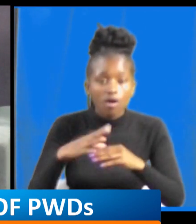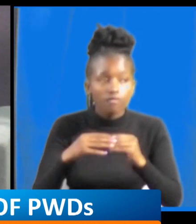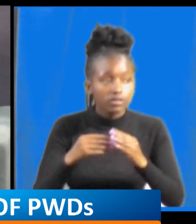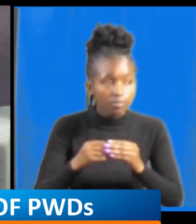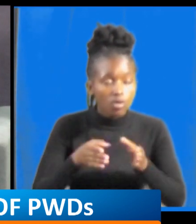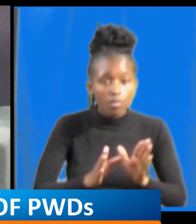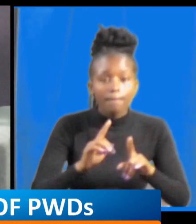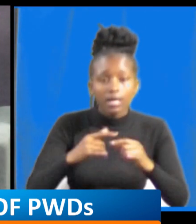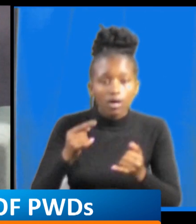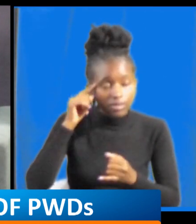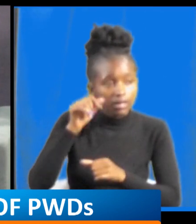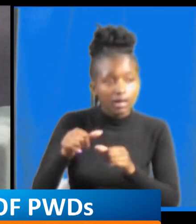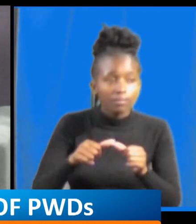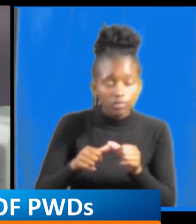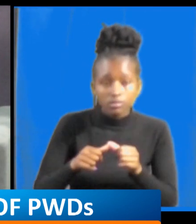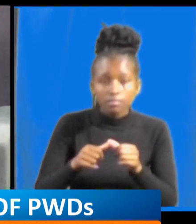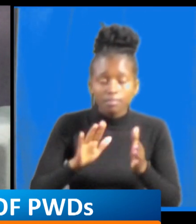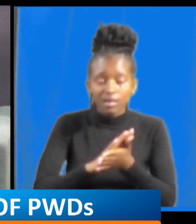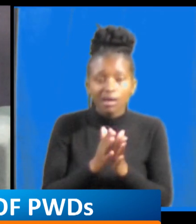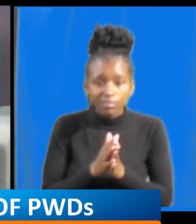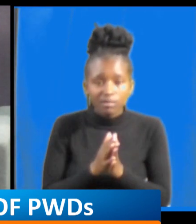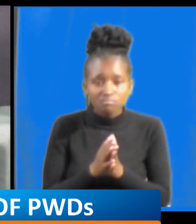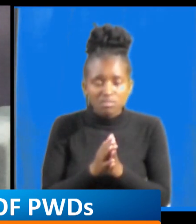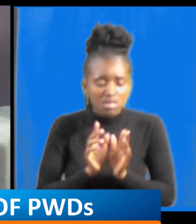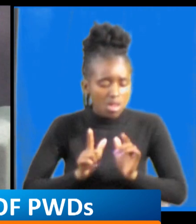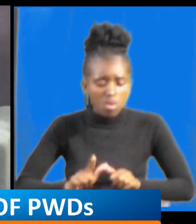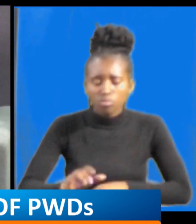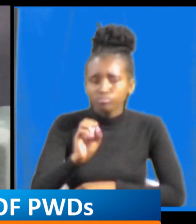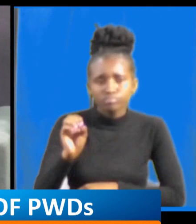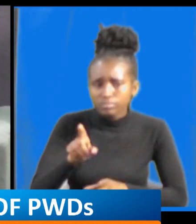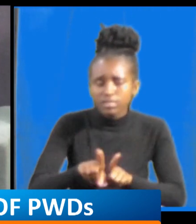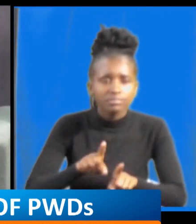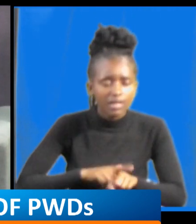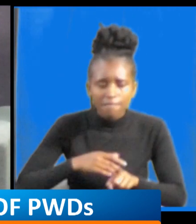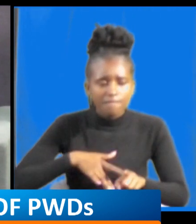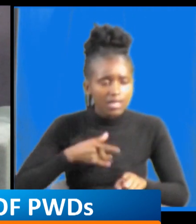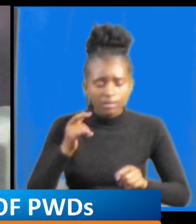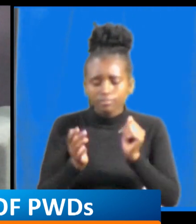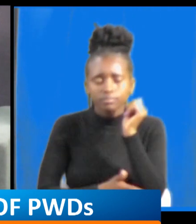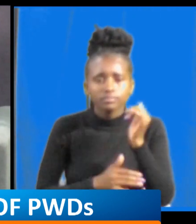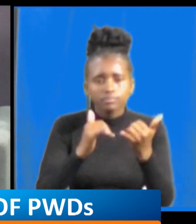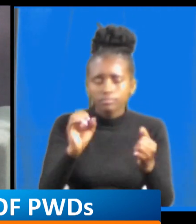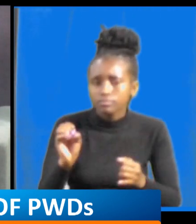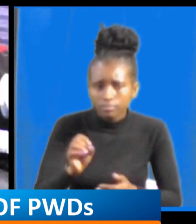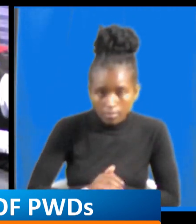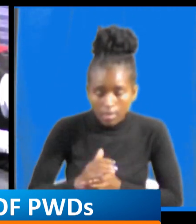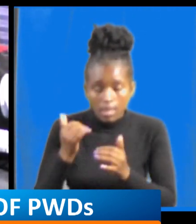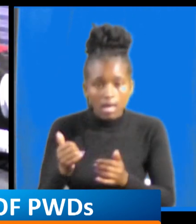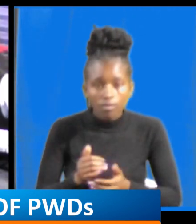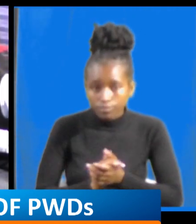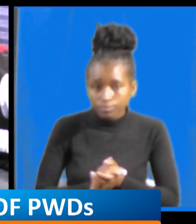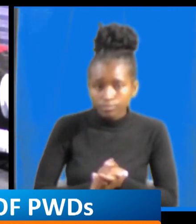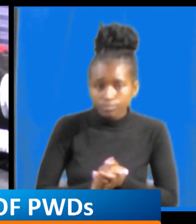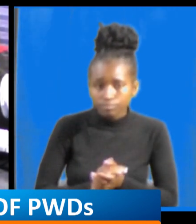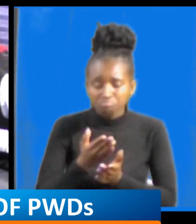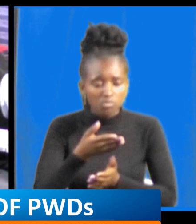victimization or discrimination all right delving yes when did you join APDK oh for